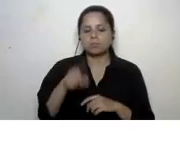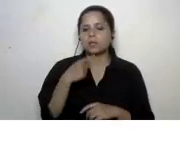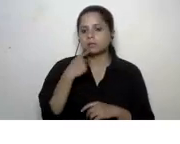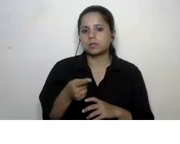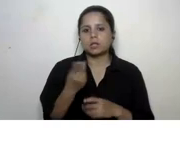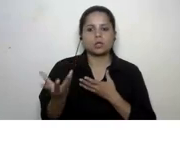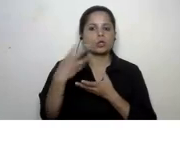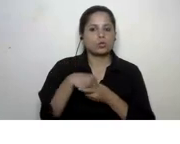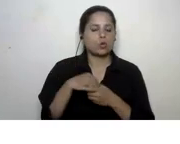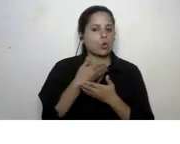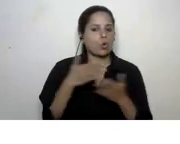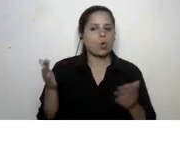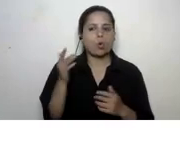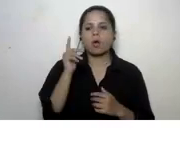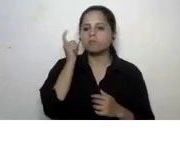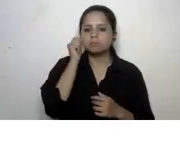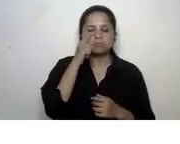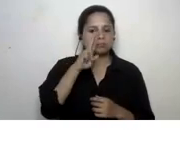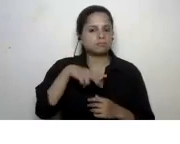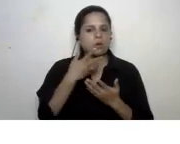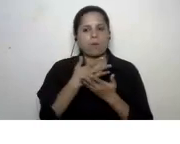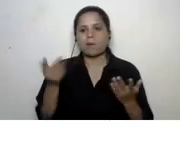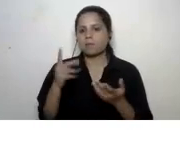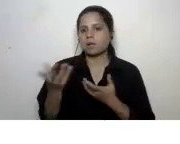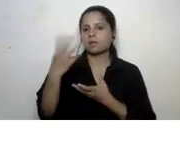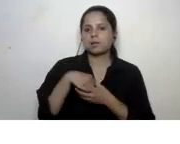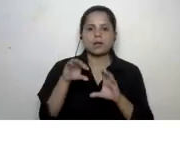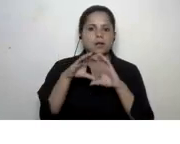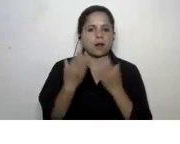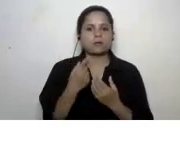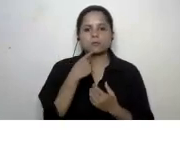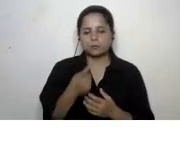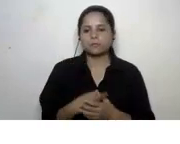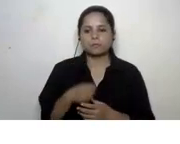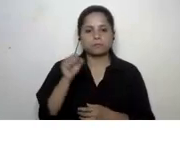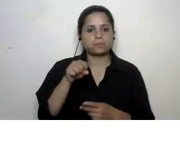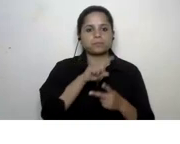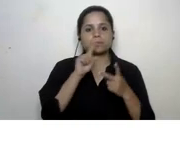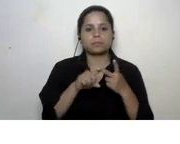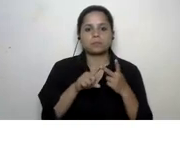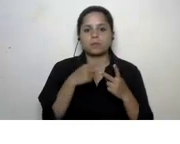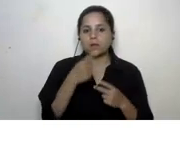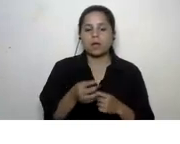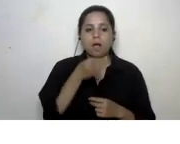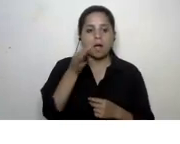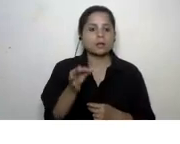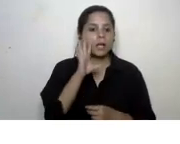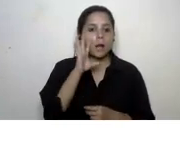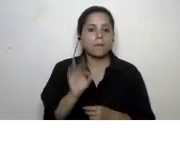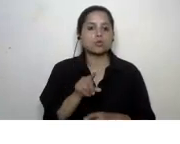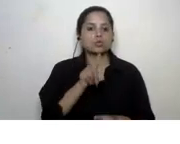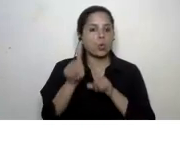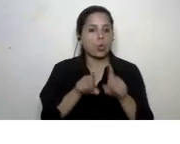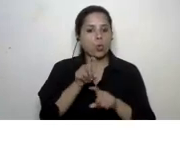involve all genders equally within the classroom yes and the second one is ask essential questions